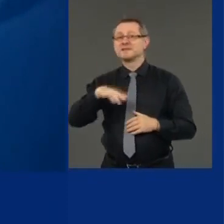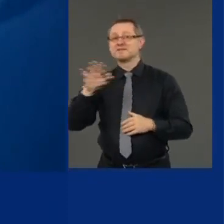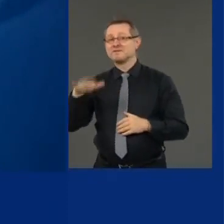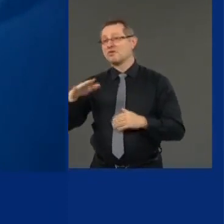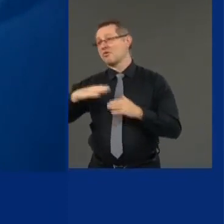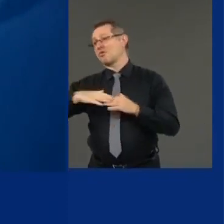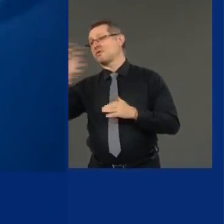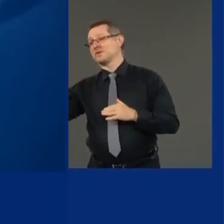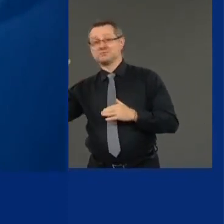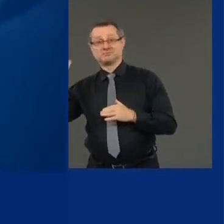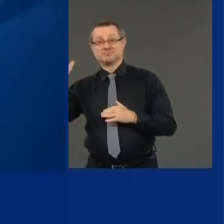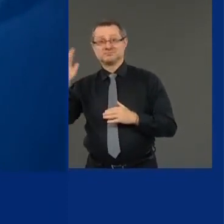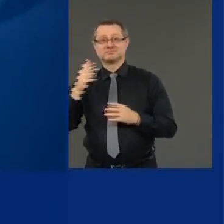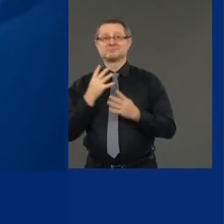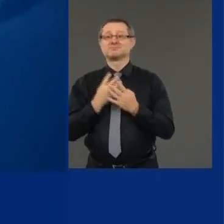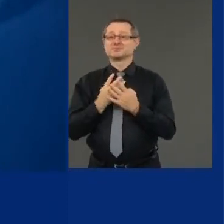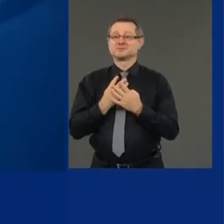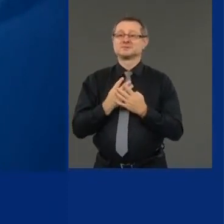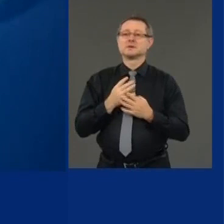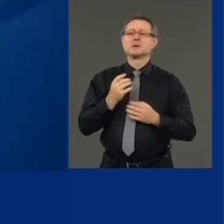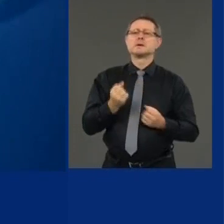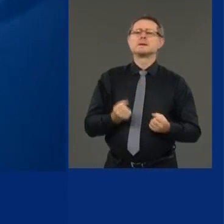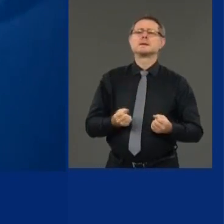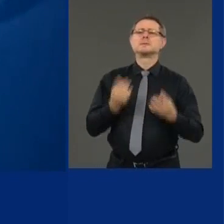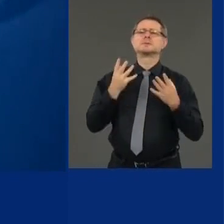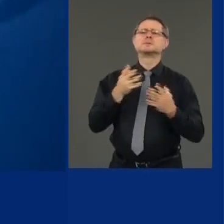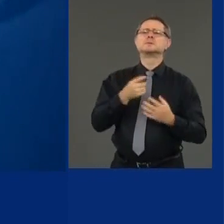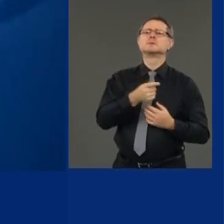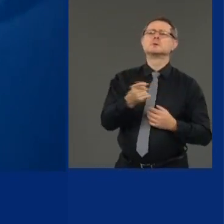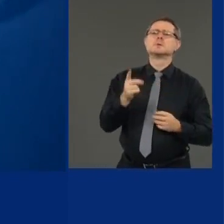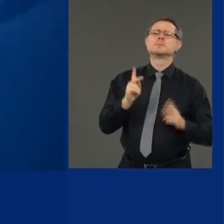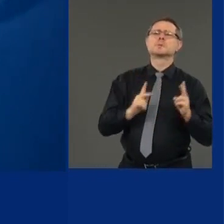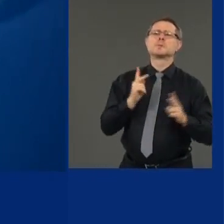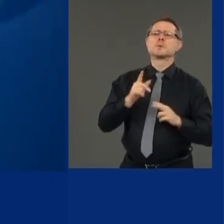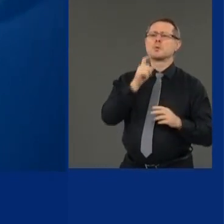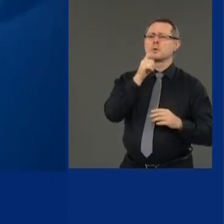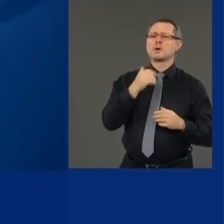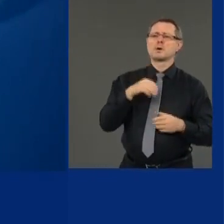individuals are there in the state prison system who are 55 and over?